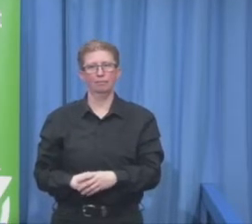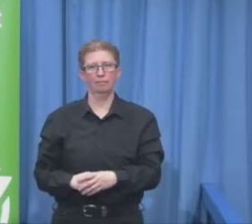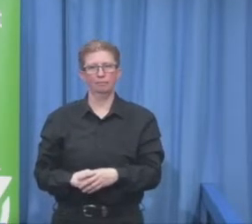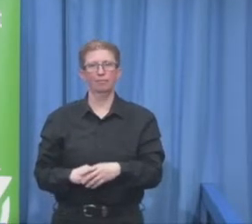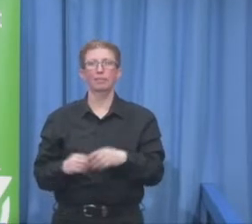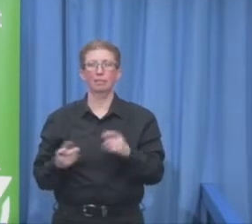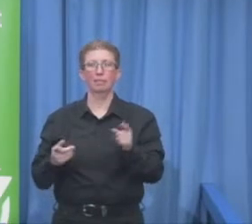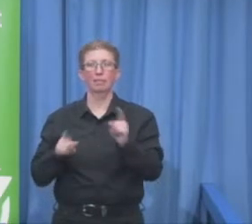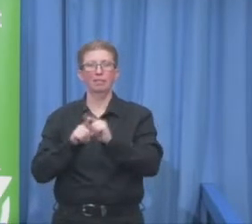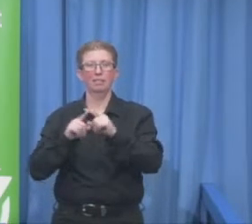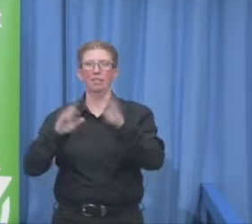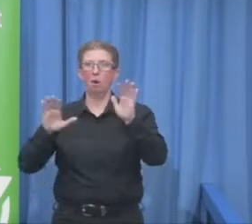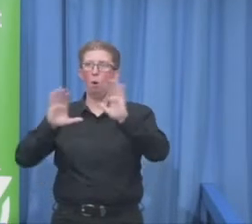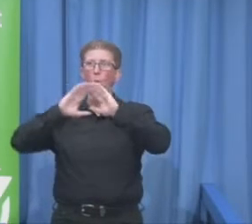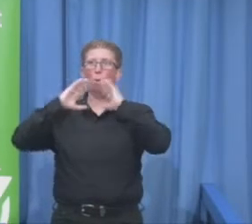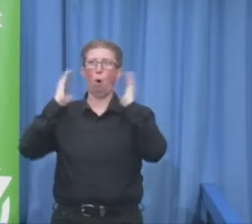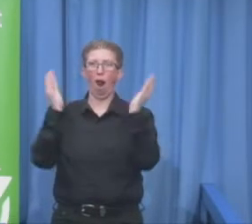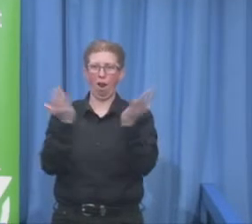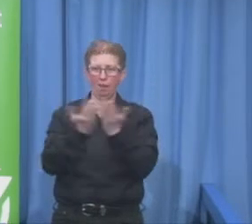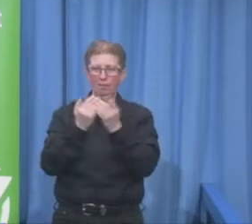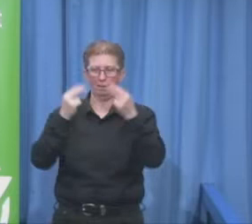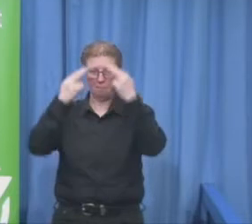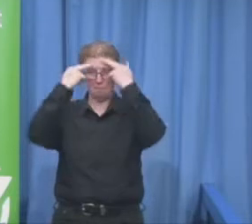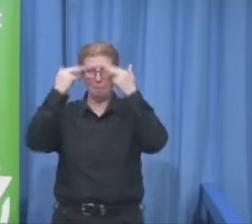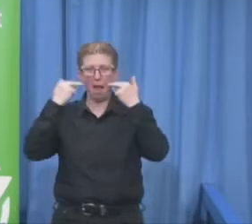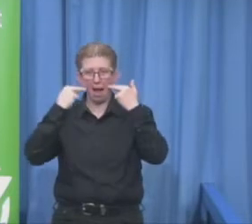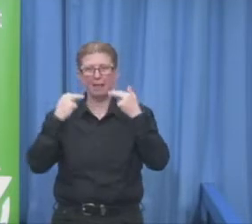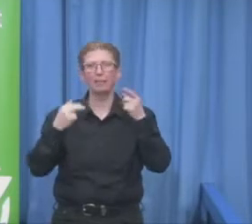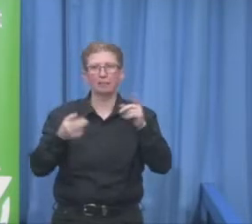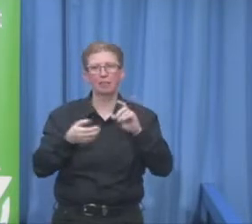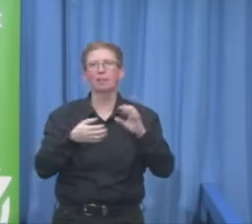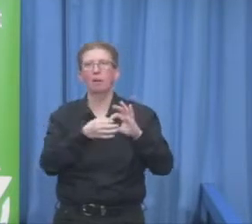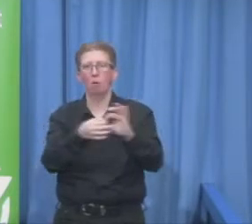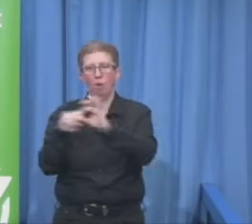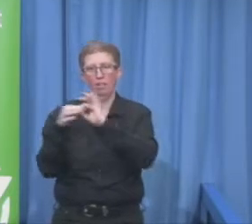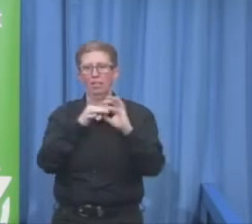much and have a wonderful third day of the conference